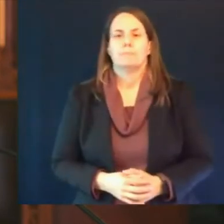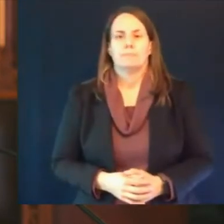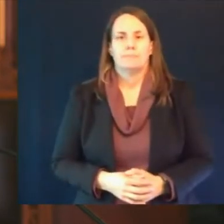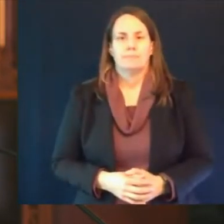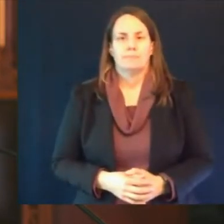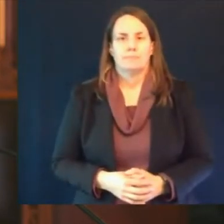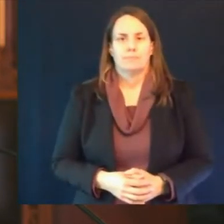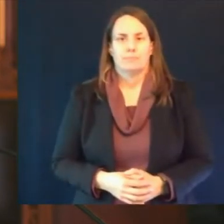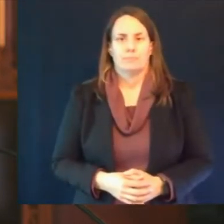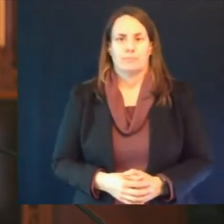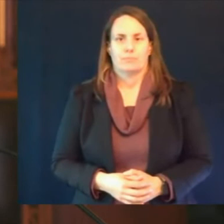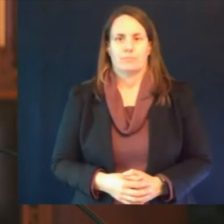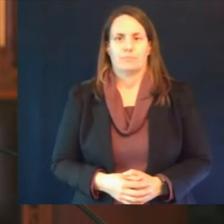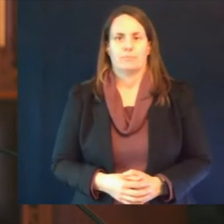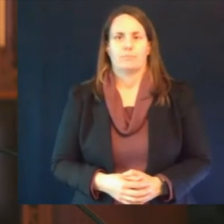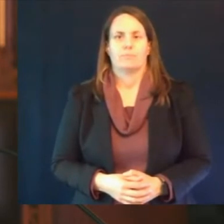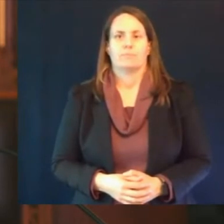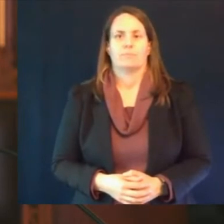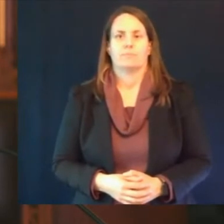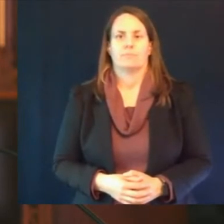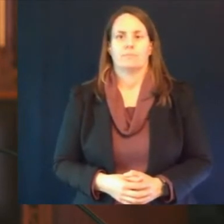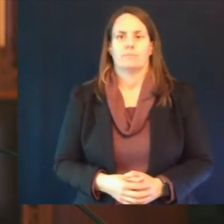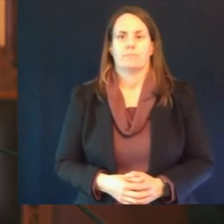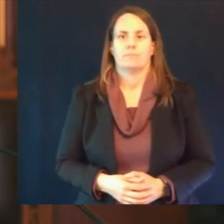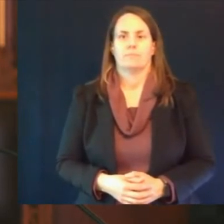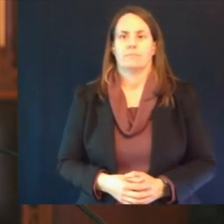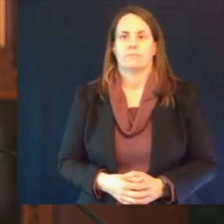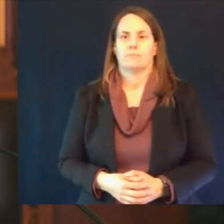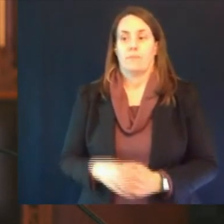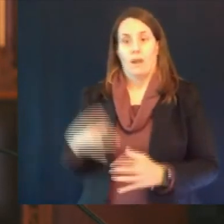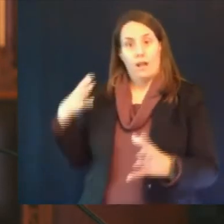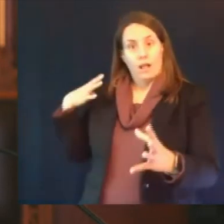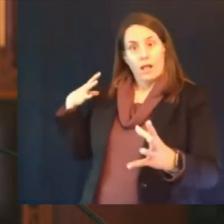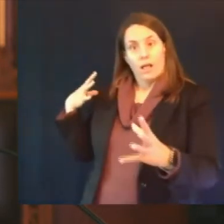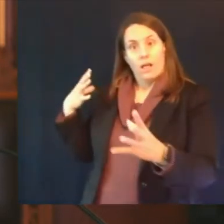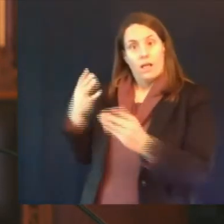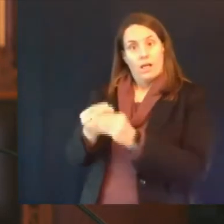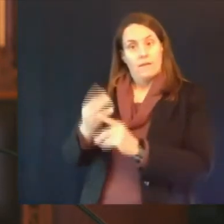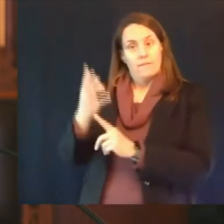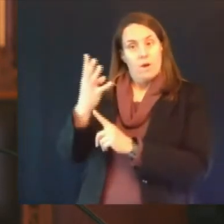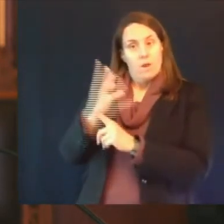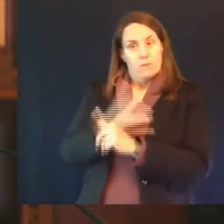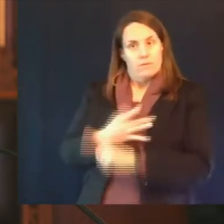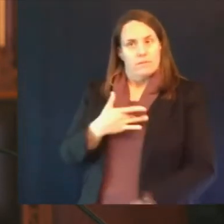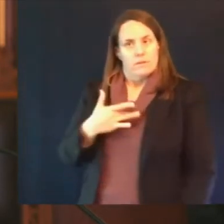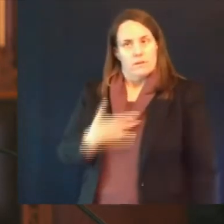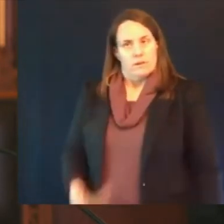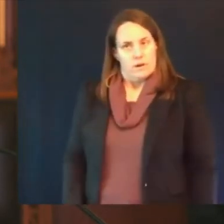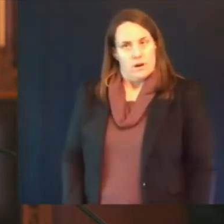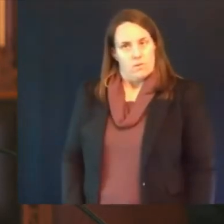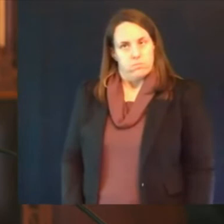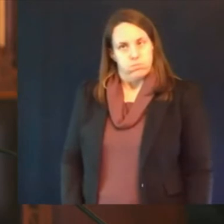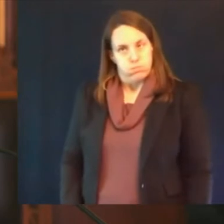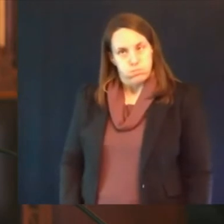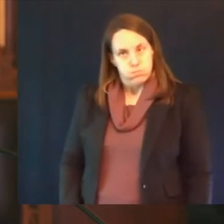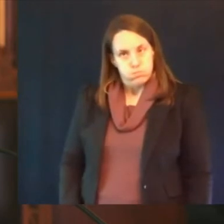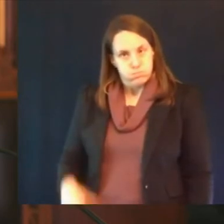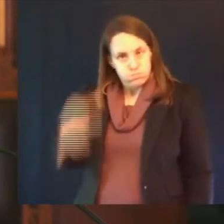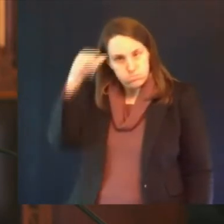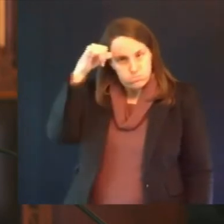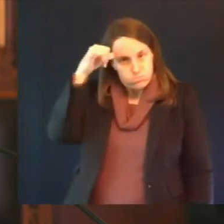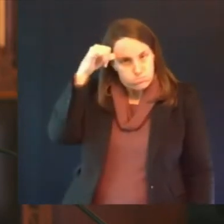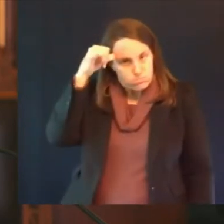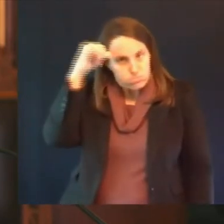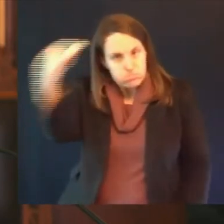months it feels like we've been doing this for a long time but we've often talked about this as being a nine inning baseball game so